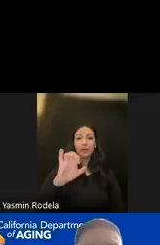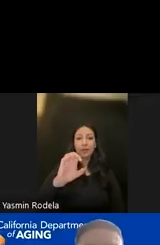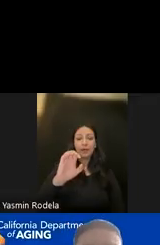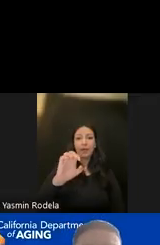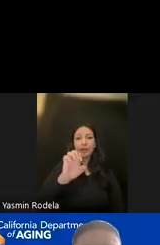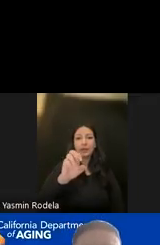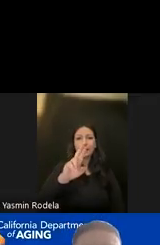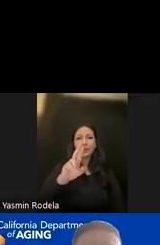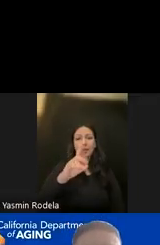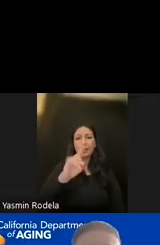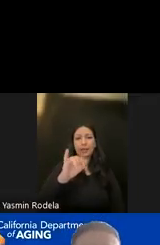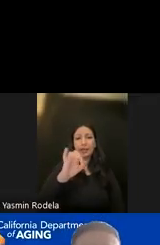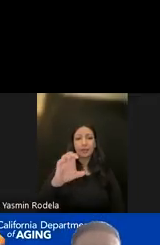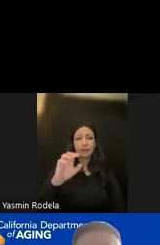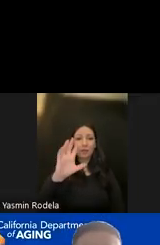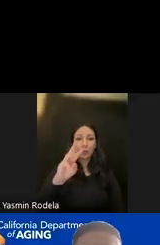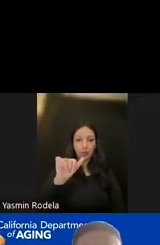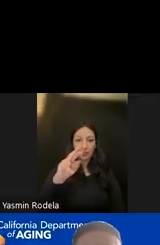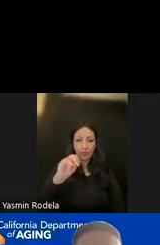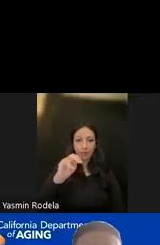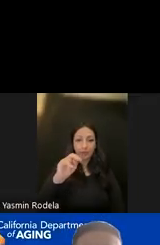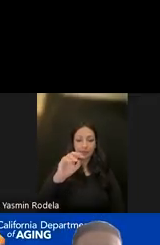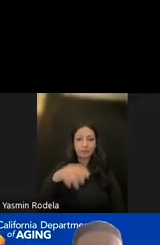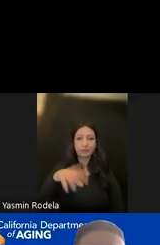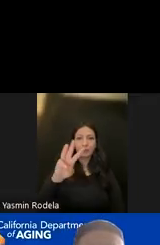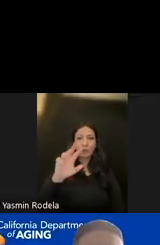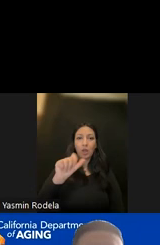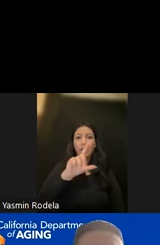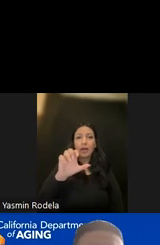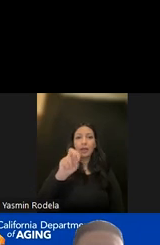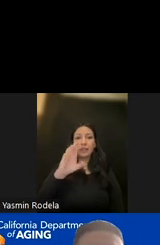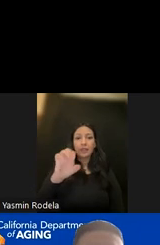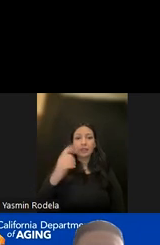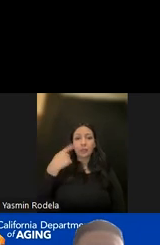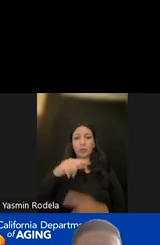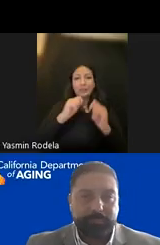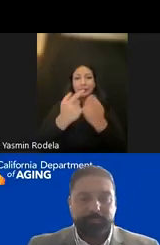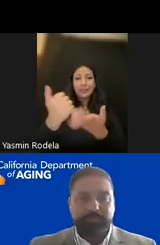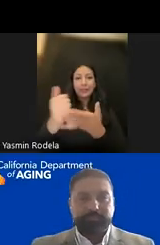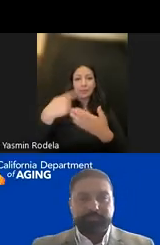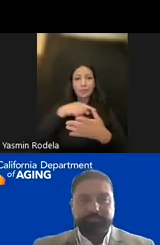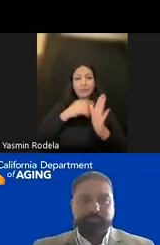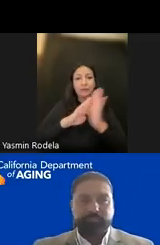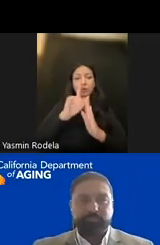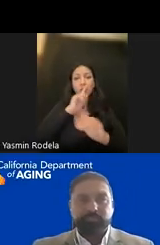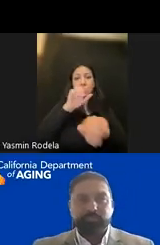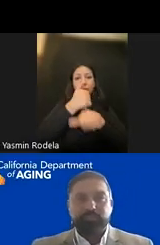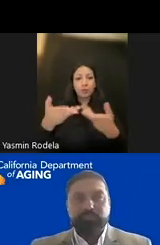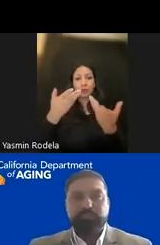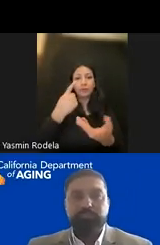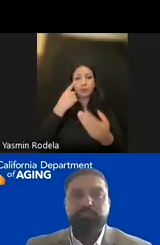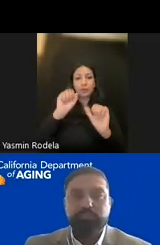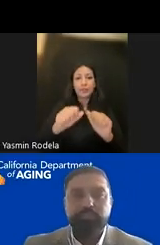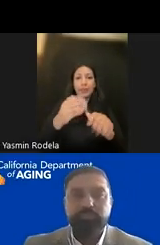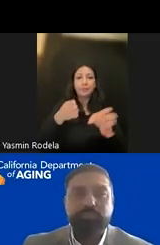We are so pleased to have this team in place to help us develop a proposed framework to measure progress